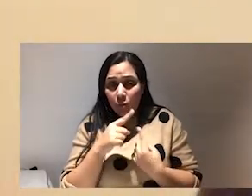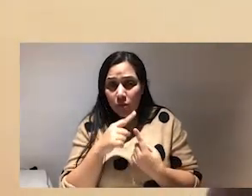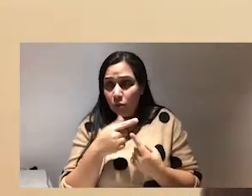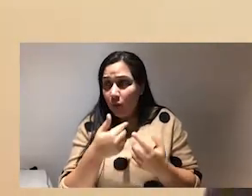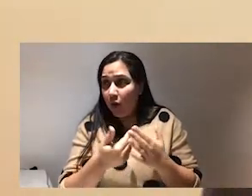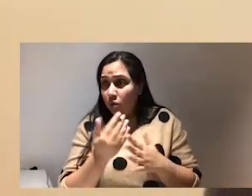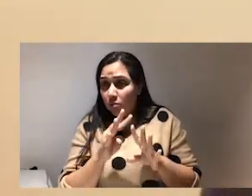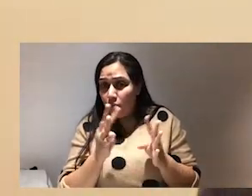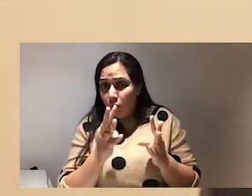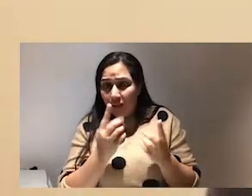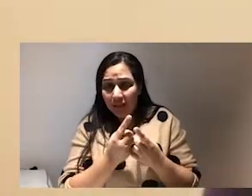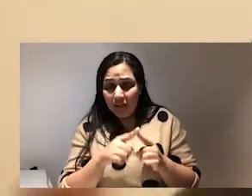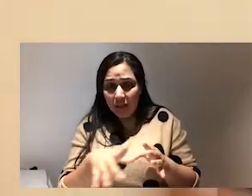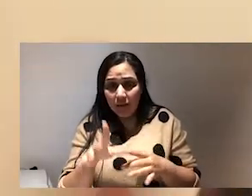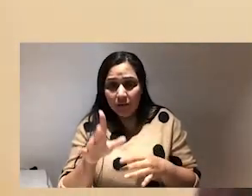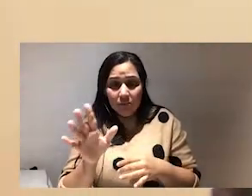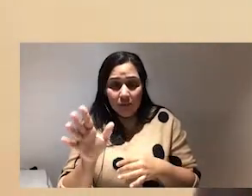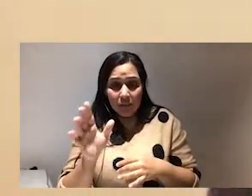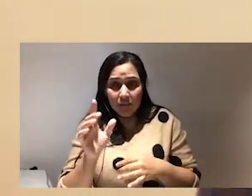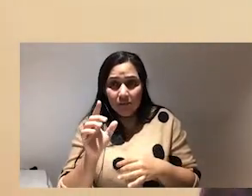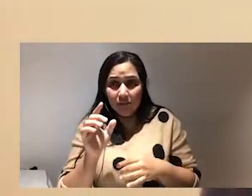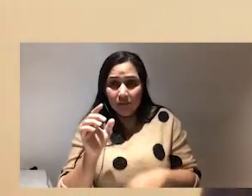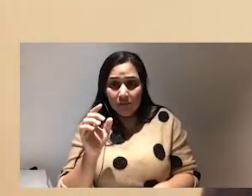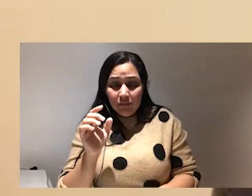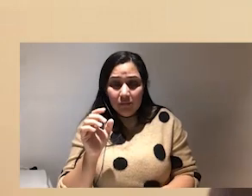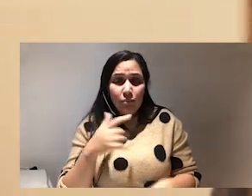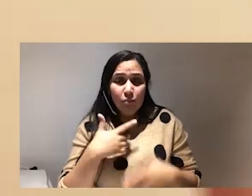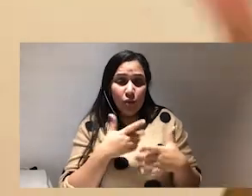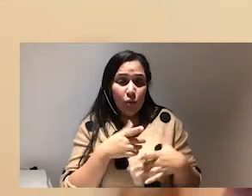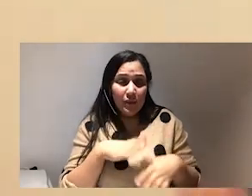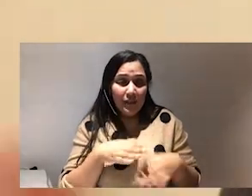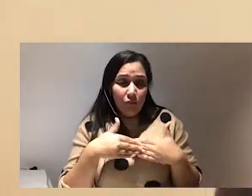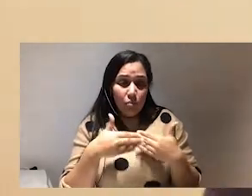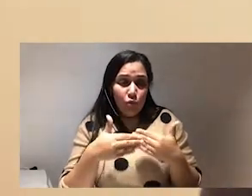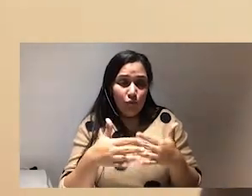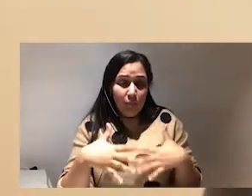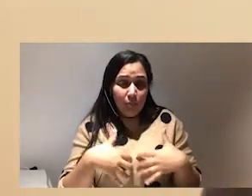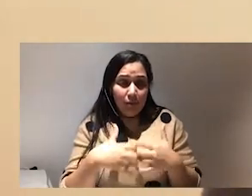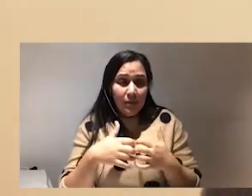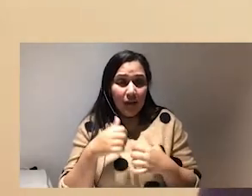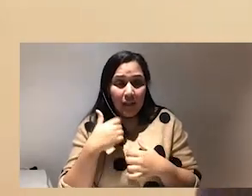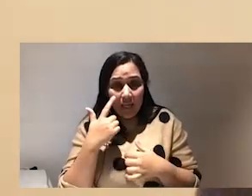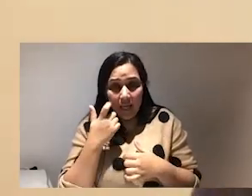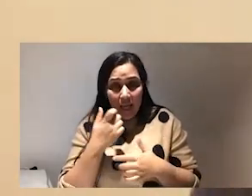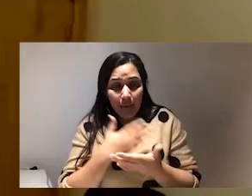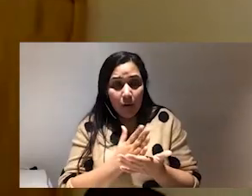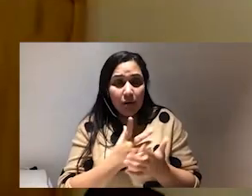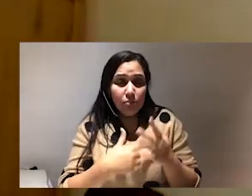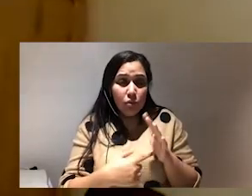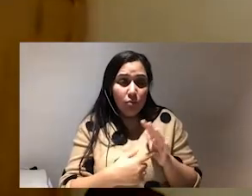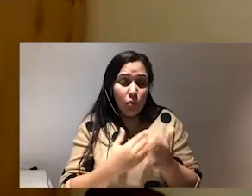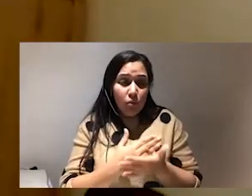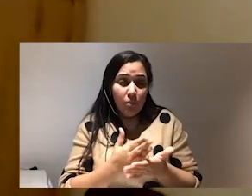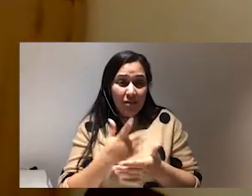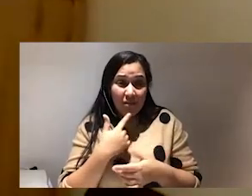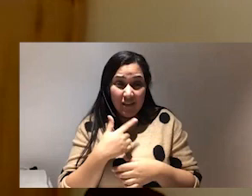new board and things like that but you you don't need it for movement building i think you i think the care bit is the most important bit yeah and that's